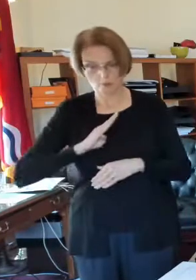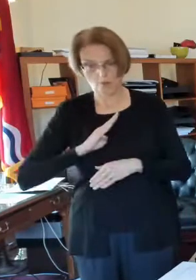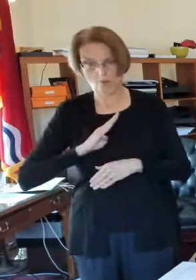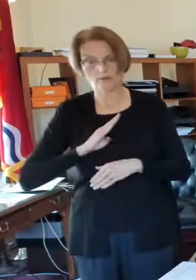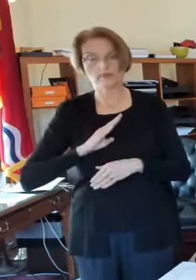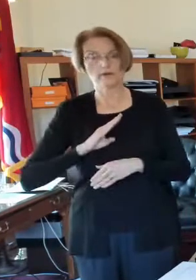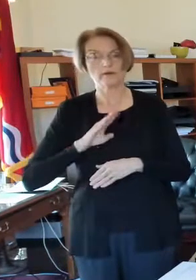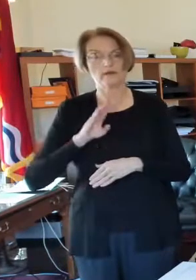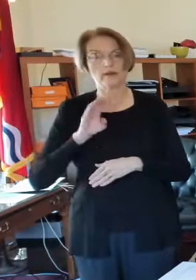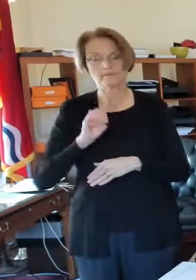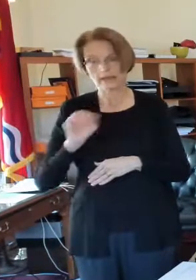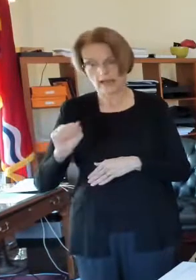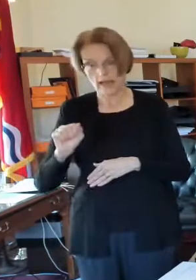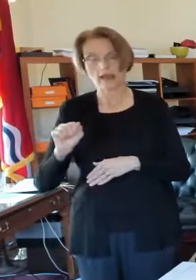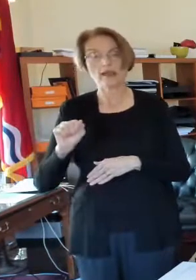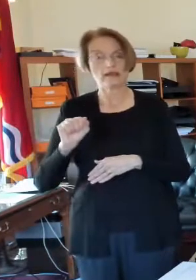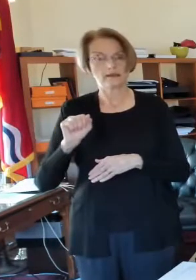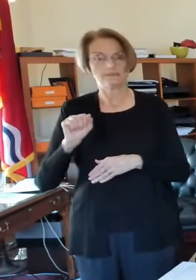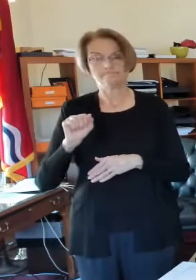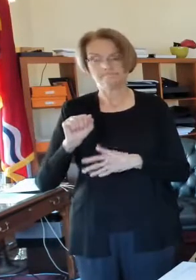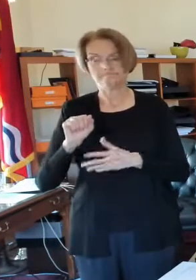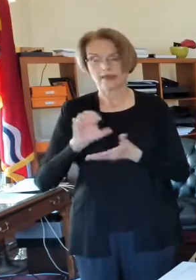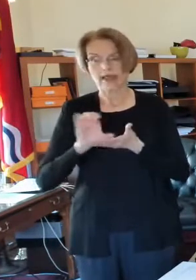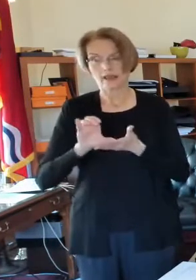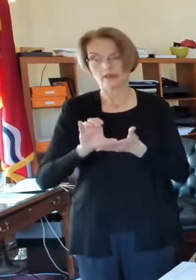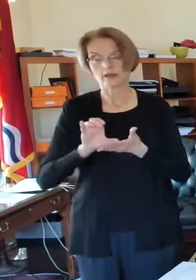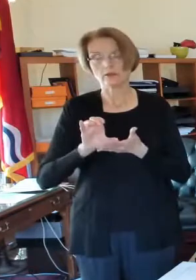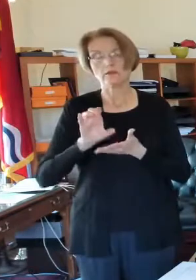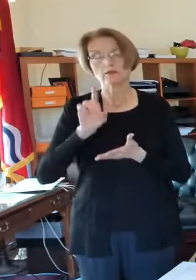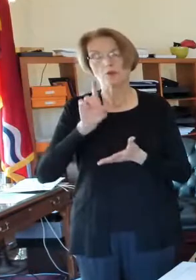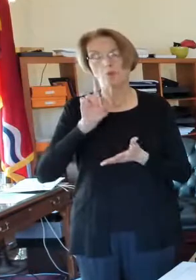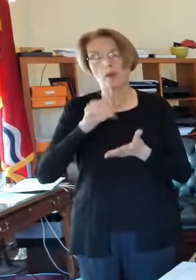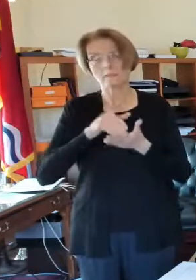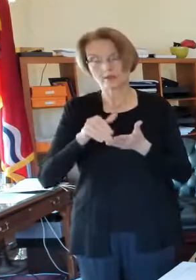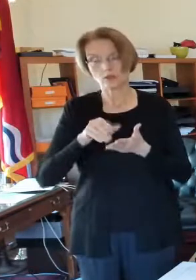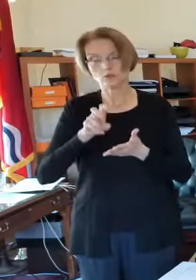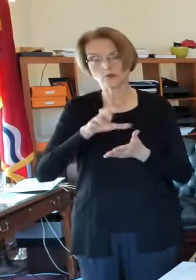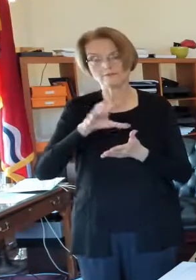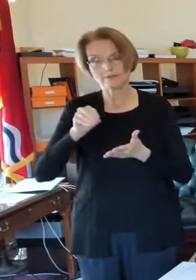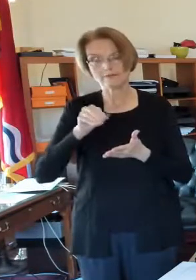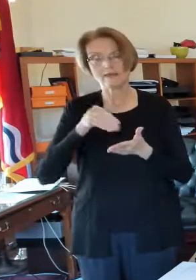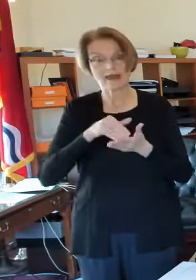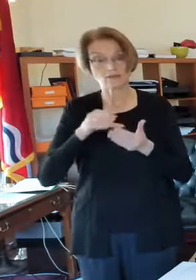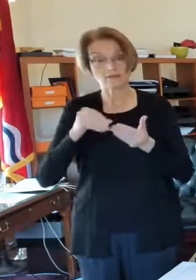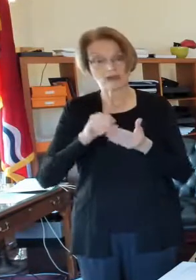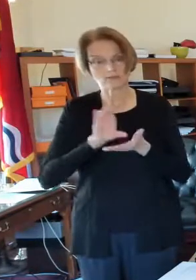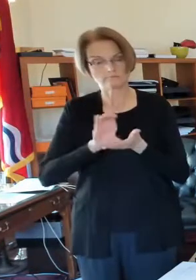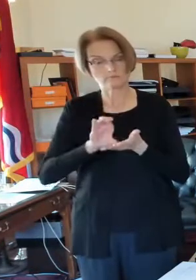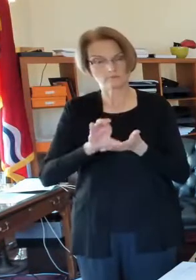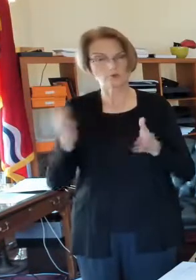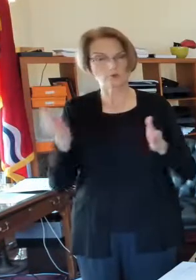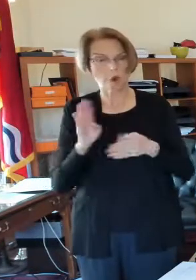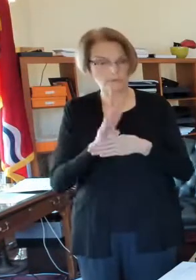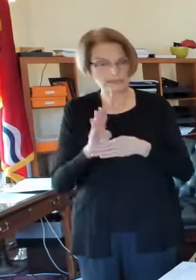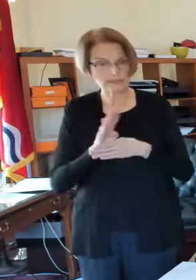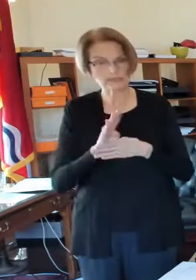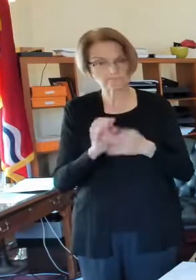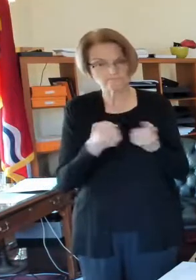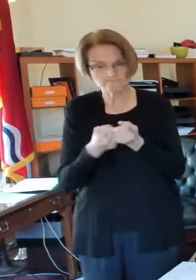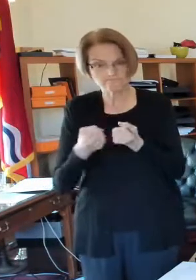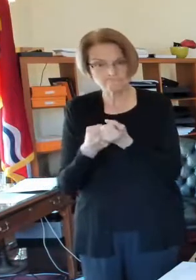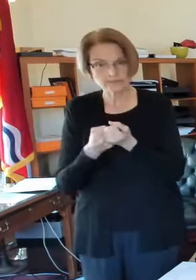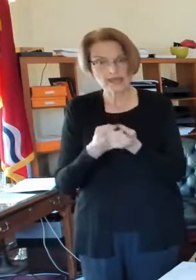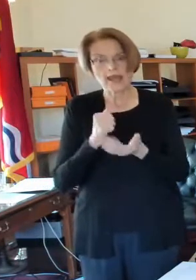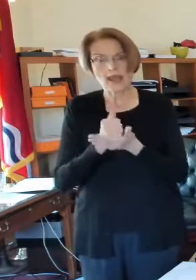allocated another $1,250,000 to go to small businesses to help them